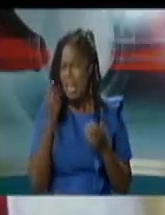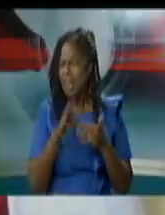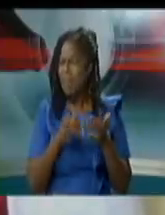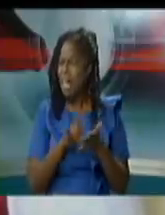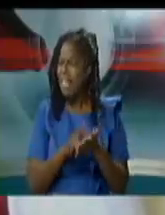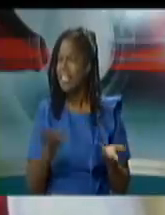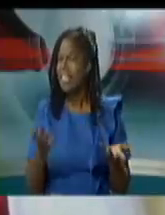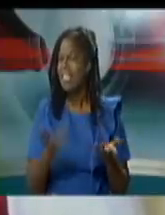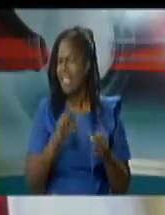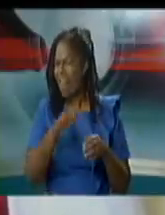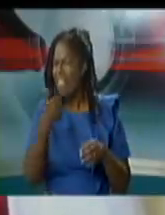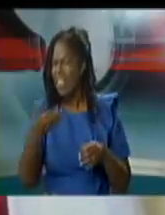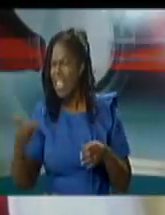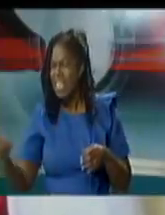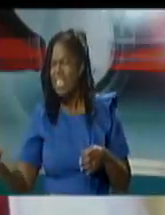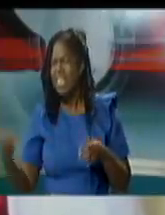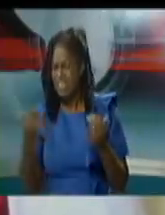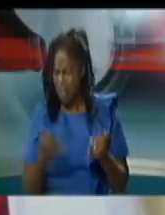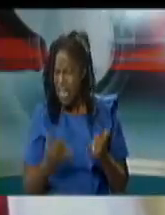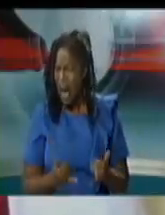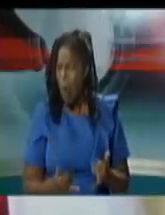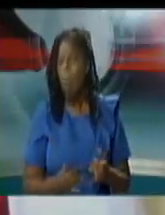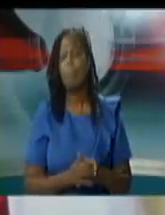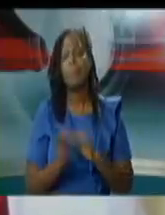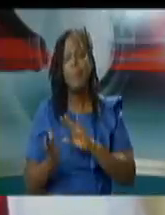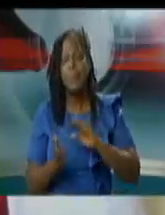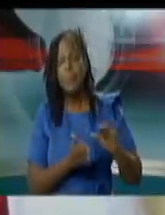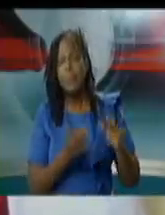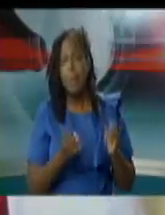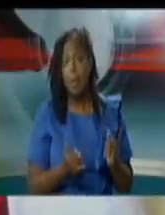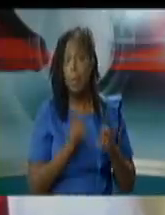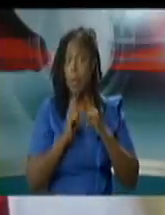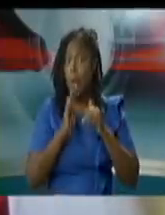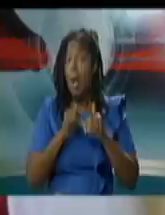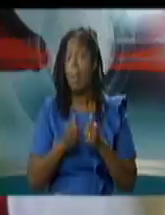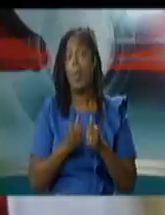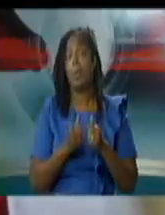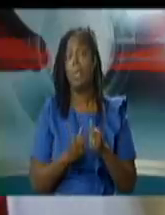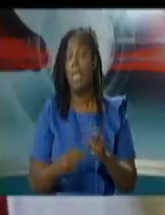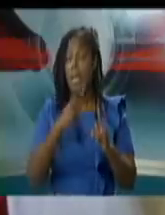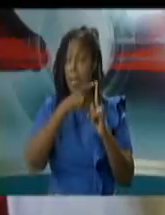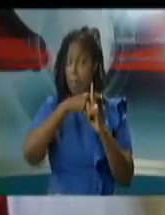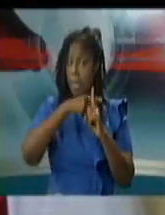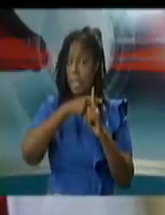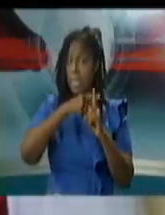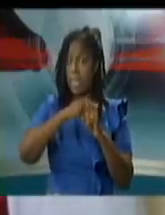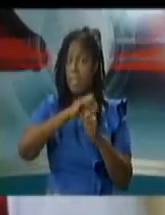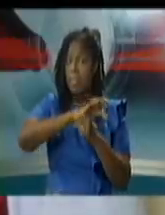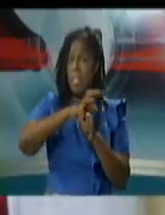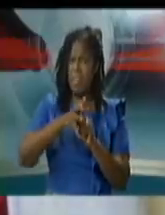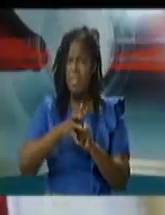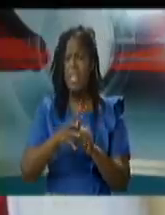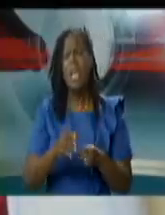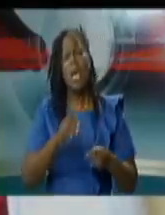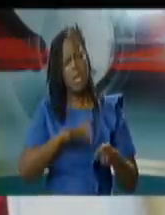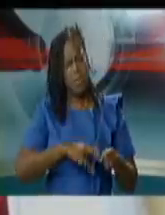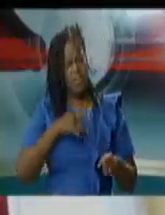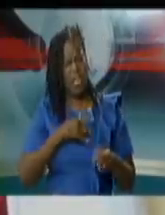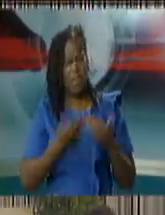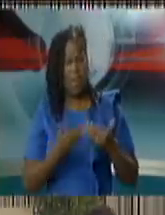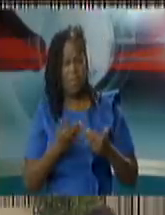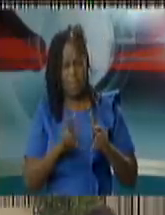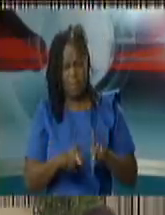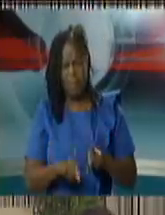with the lessening of confirmed cases of covid are you worried that trinidad and tobago is getting a little bit complacent these days